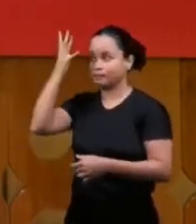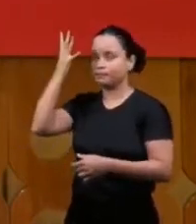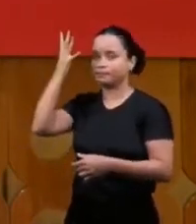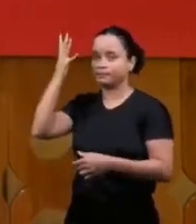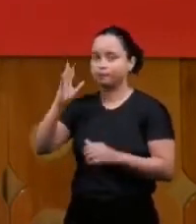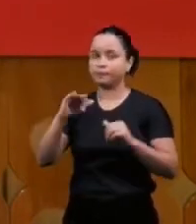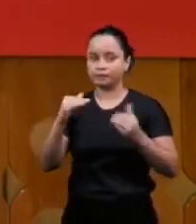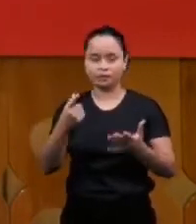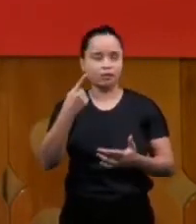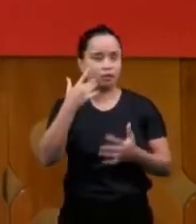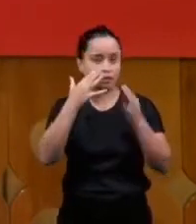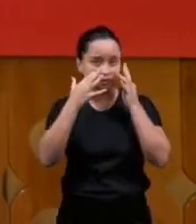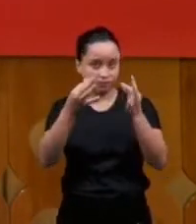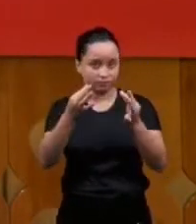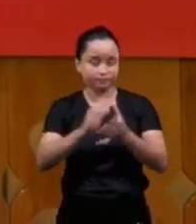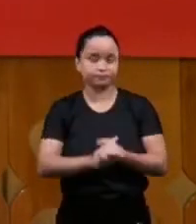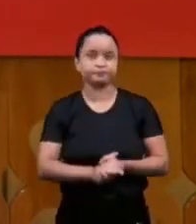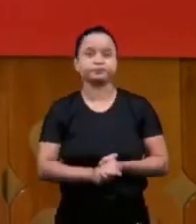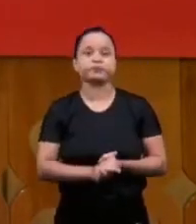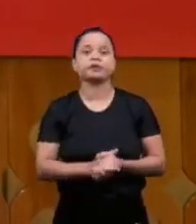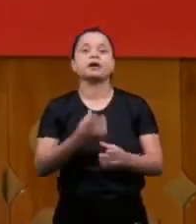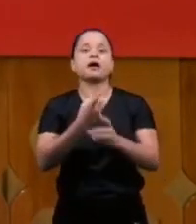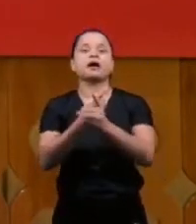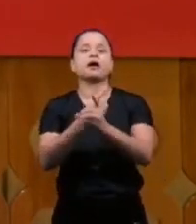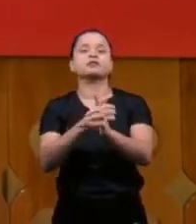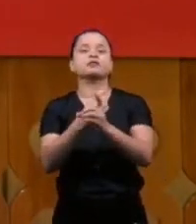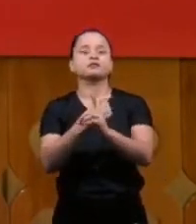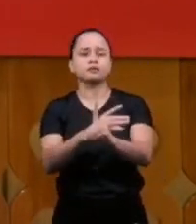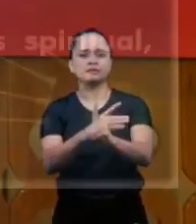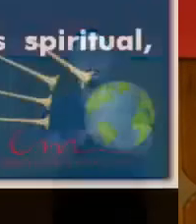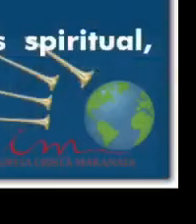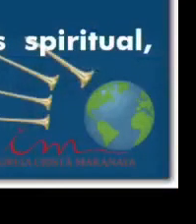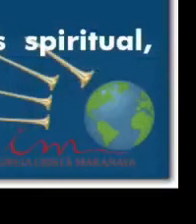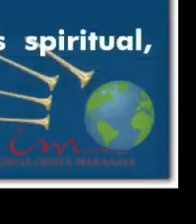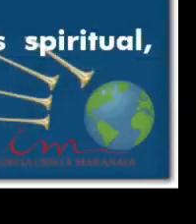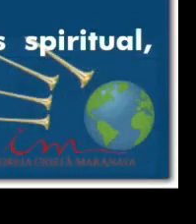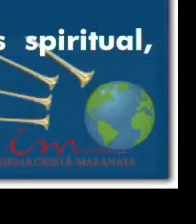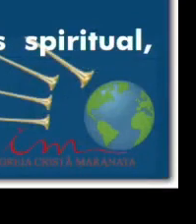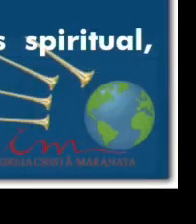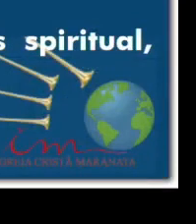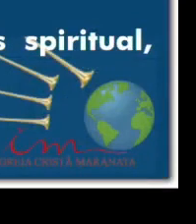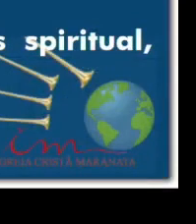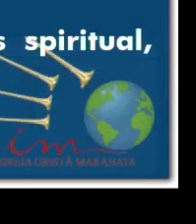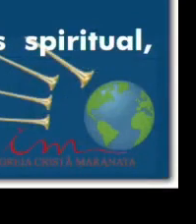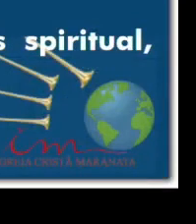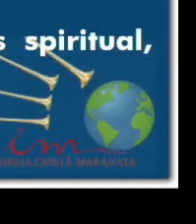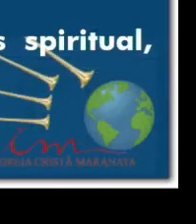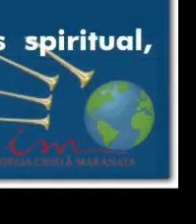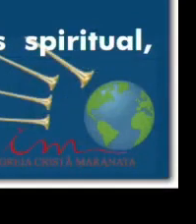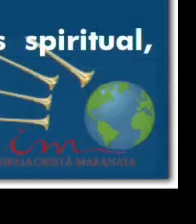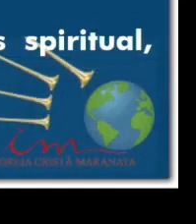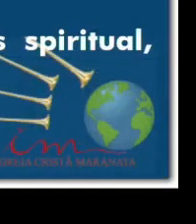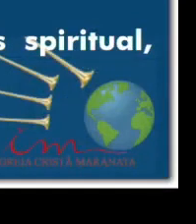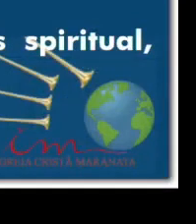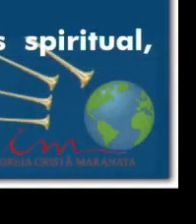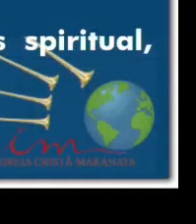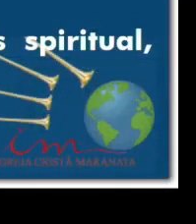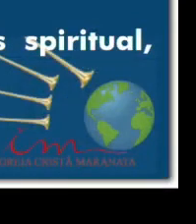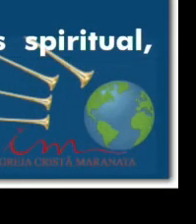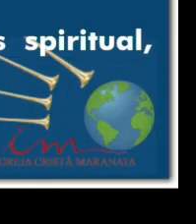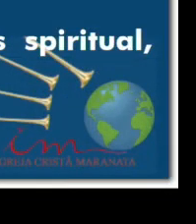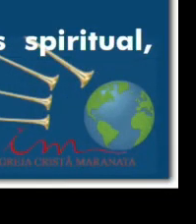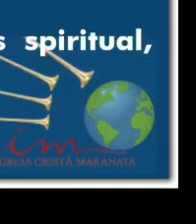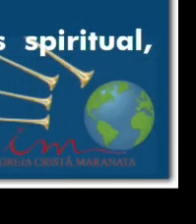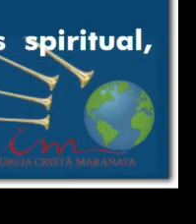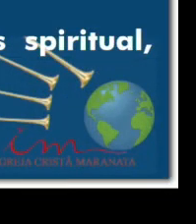the doctrine is characterized characterizes the ministry that is linked and it not isn't